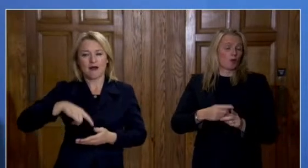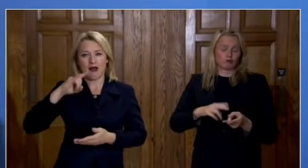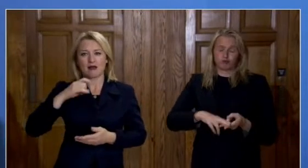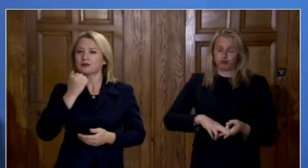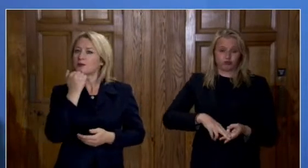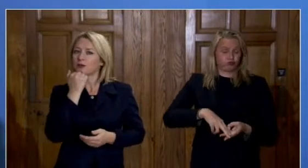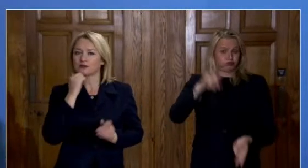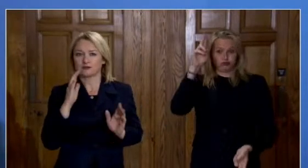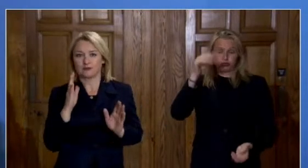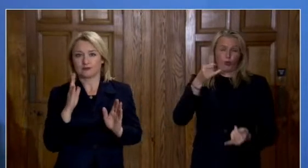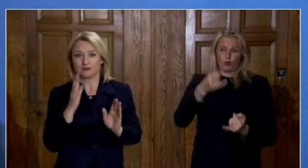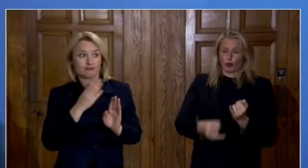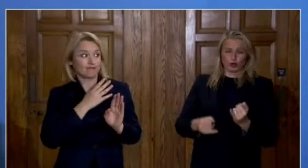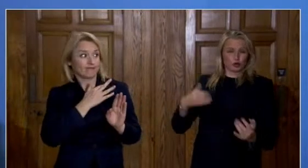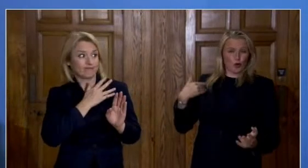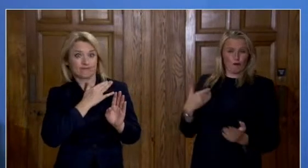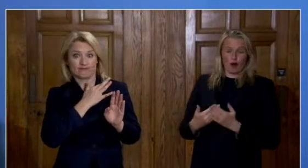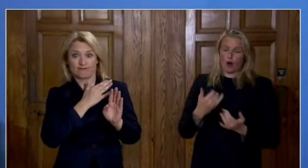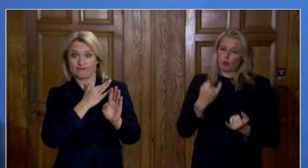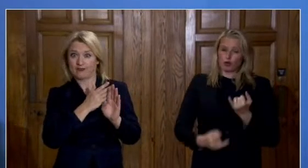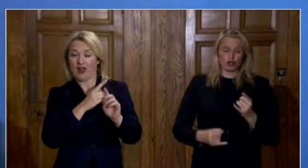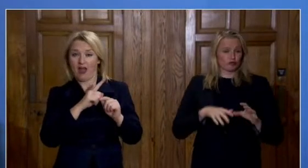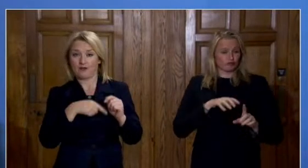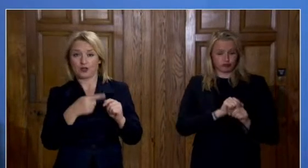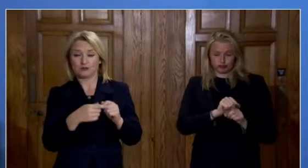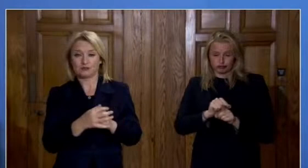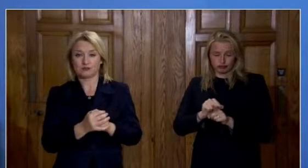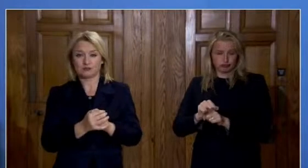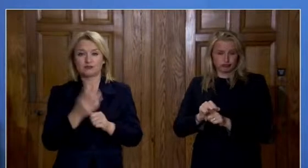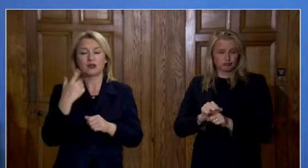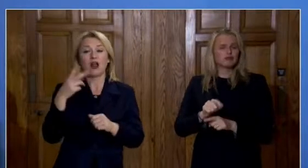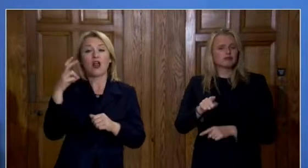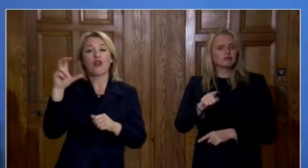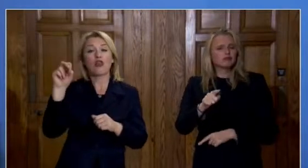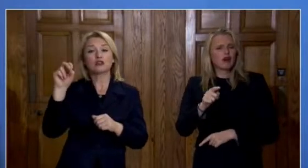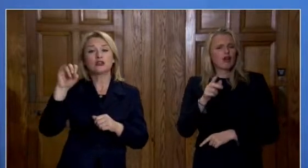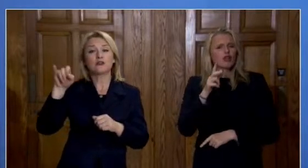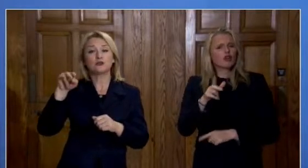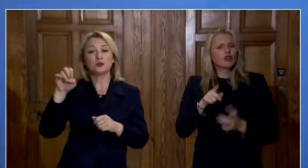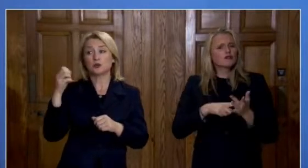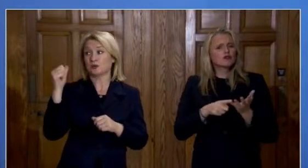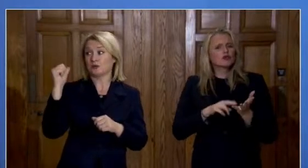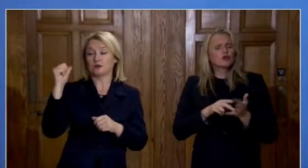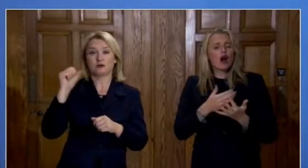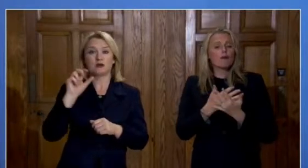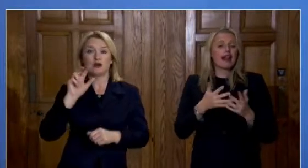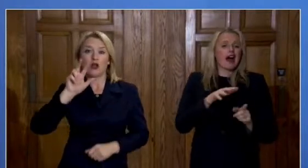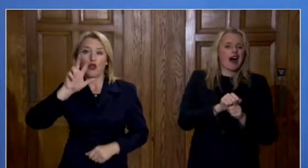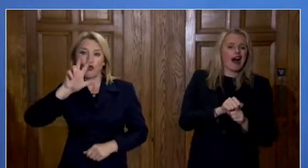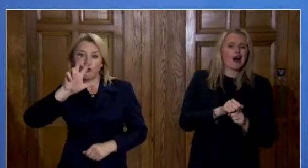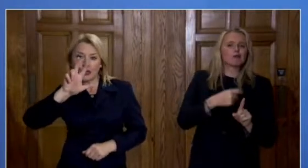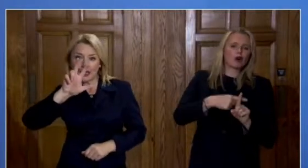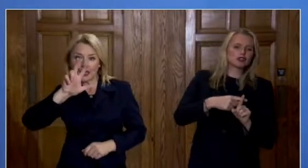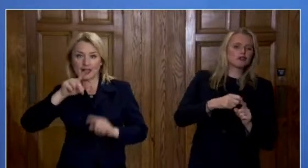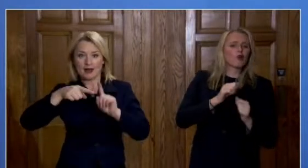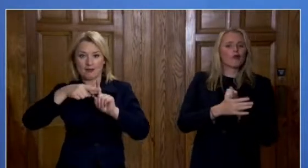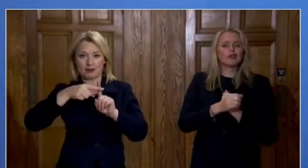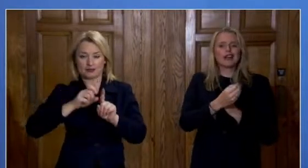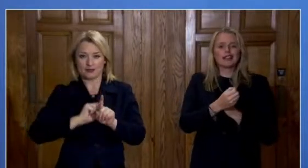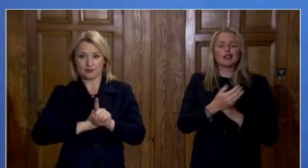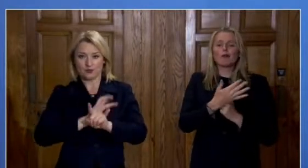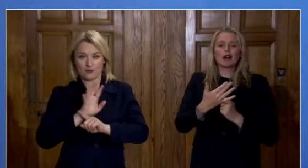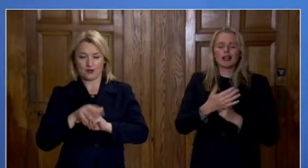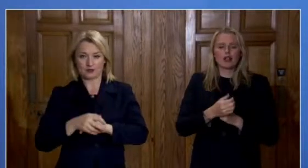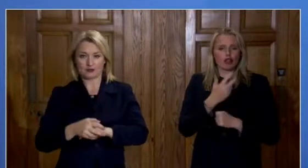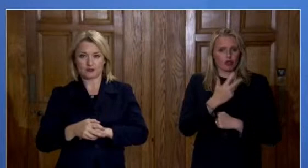To put things into perspective, on the 30th of June, 3 people tested positive. On the 30th of